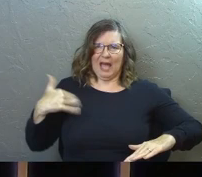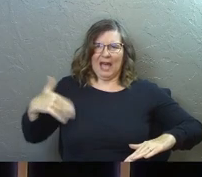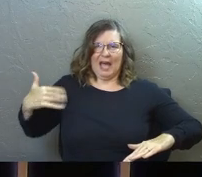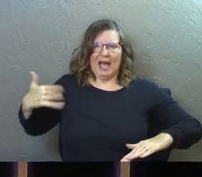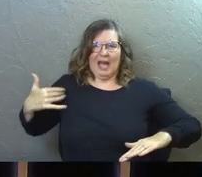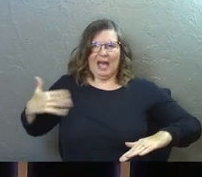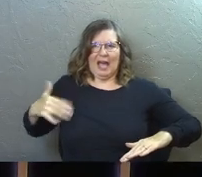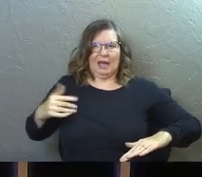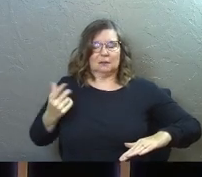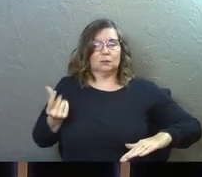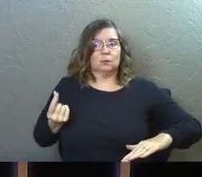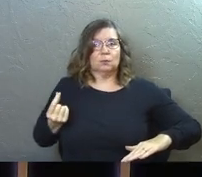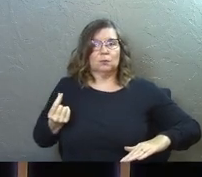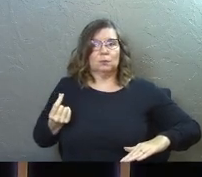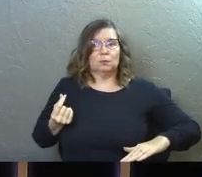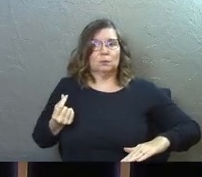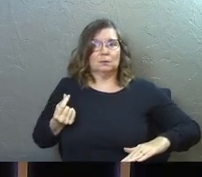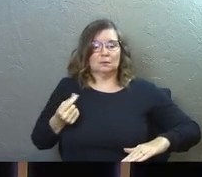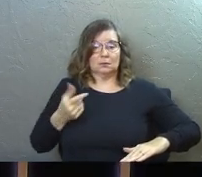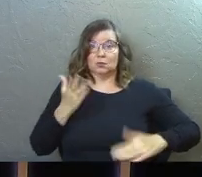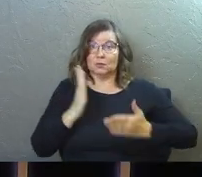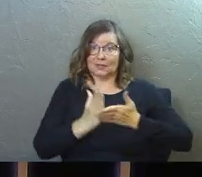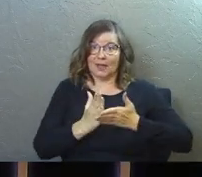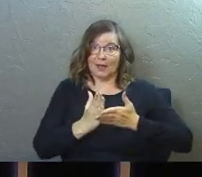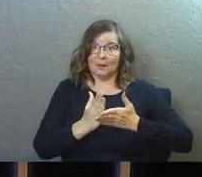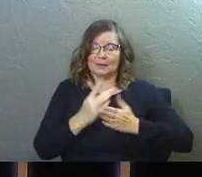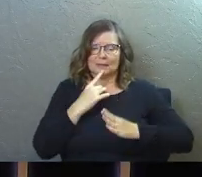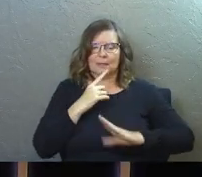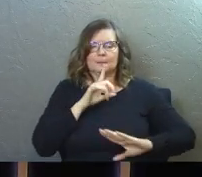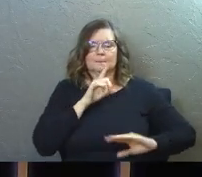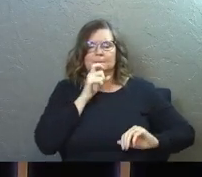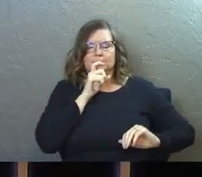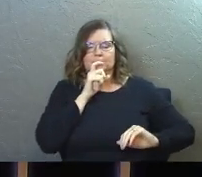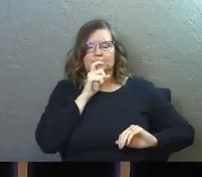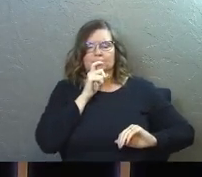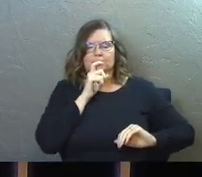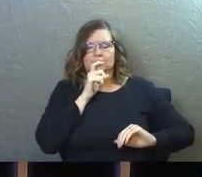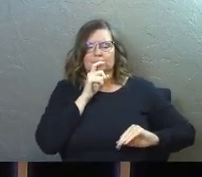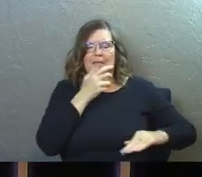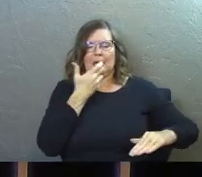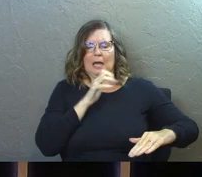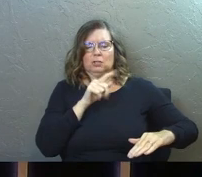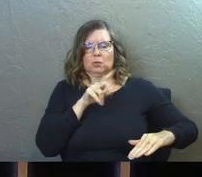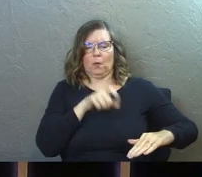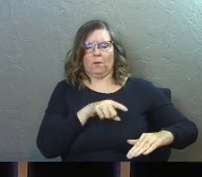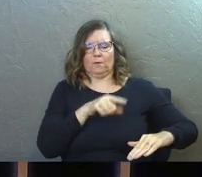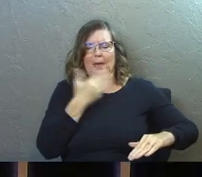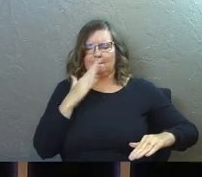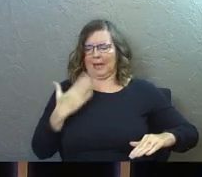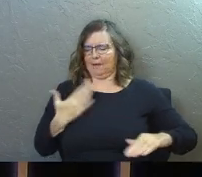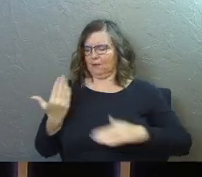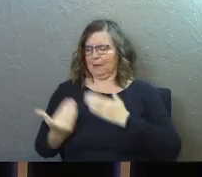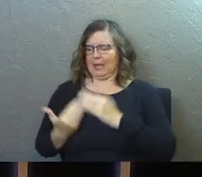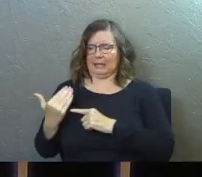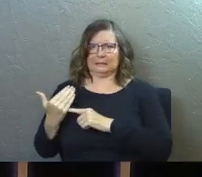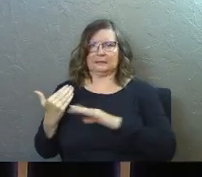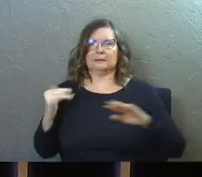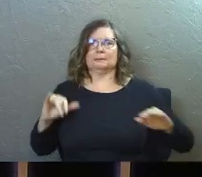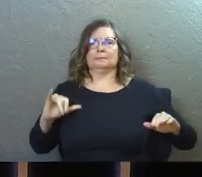do? Real, real basic. You're supposed to stop and say, hmm, hot stoves are bad for my hand.